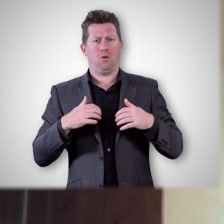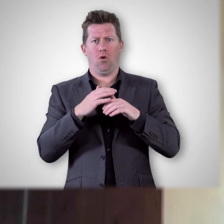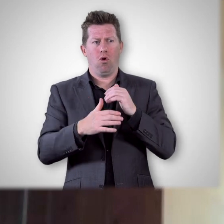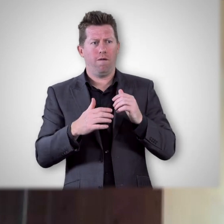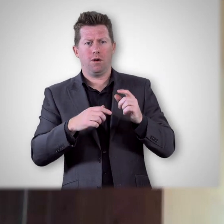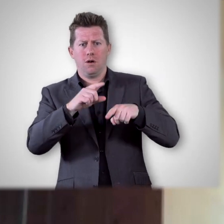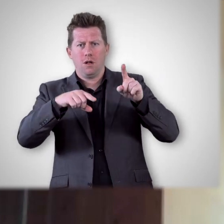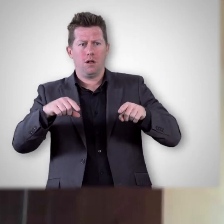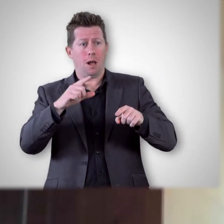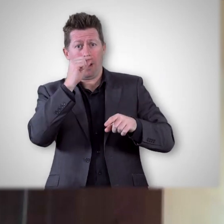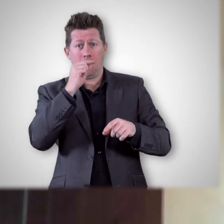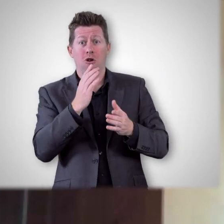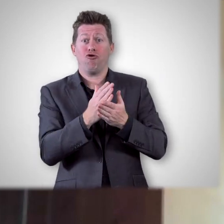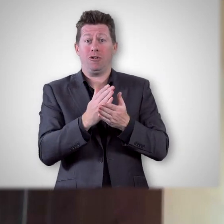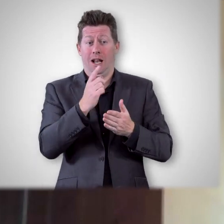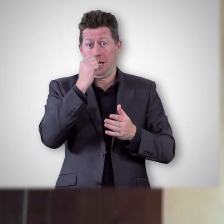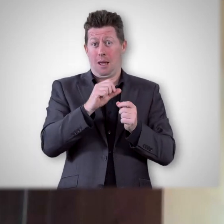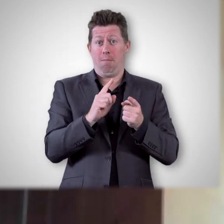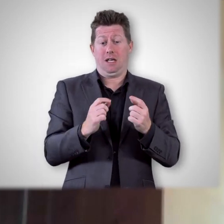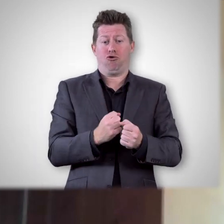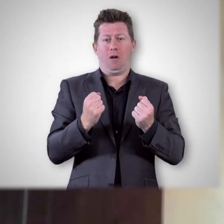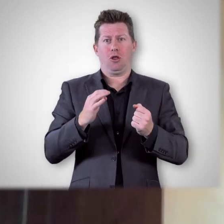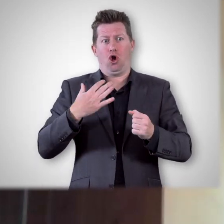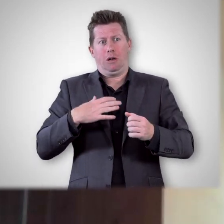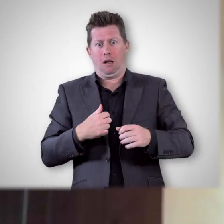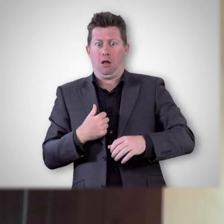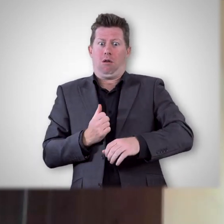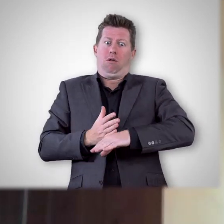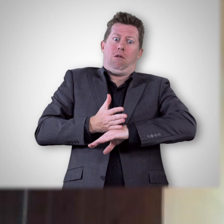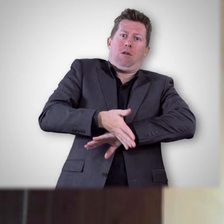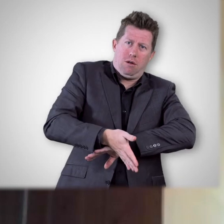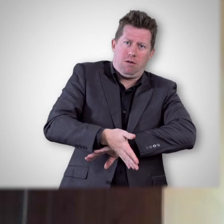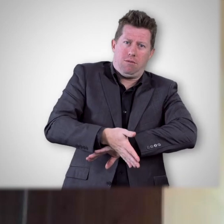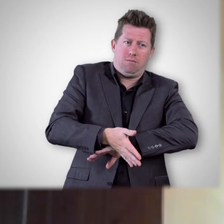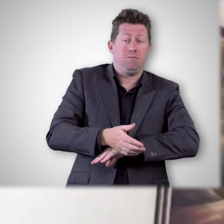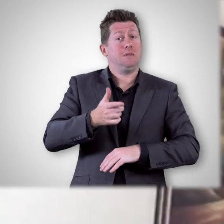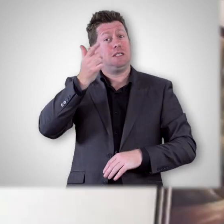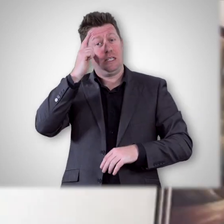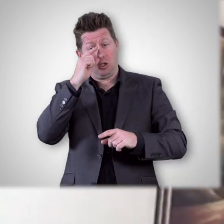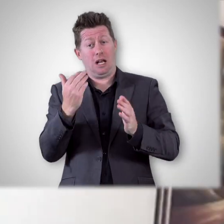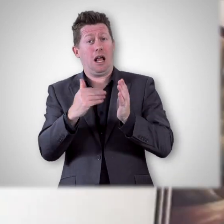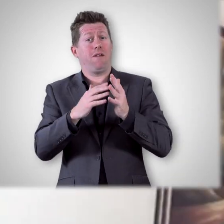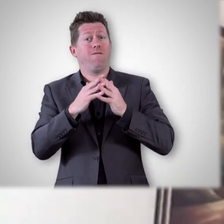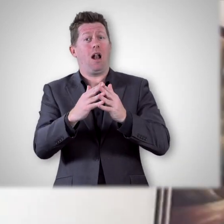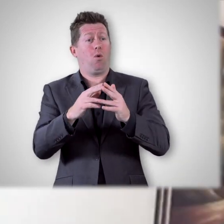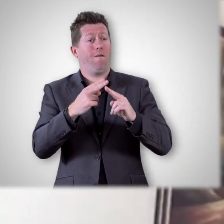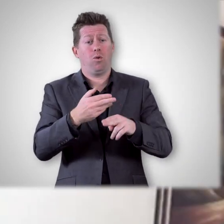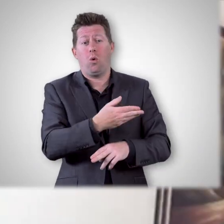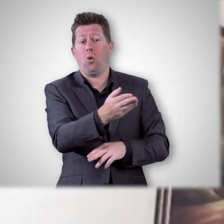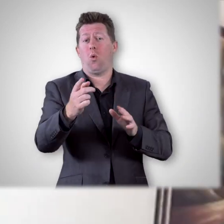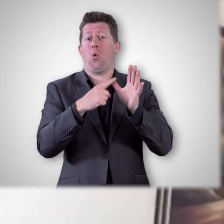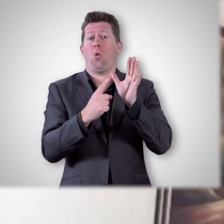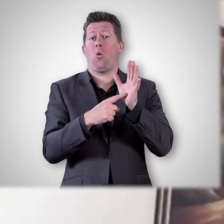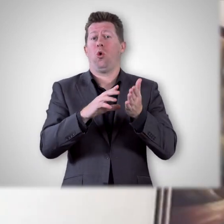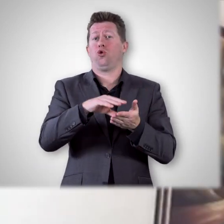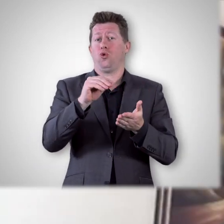diversity and variability can be a strength, not something to overcome or ignore. Educators can add value to the learning